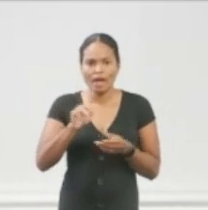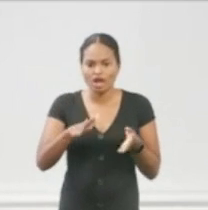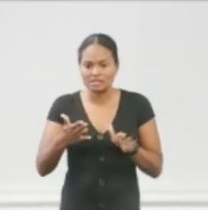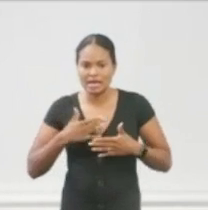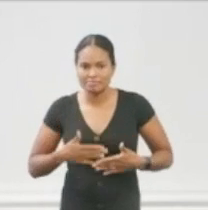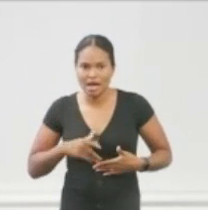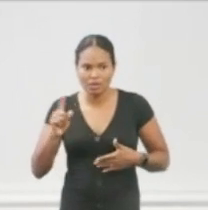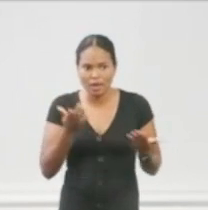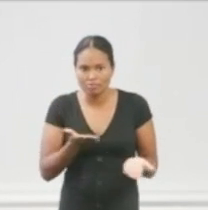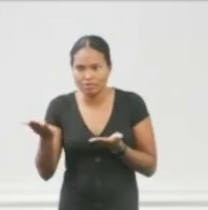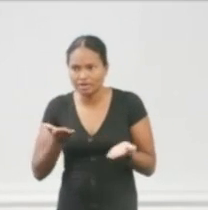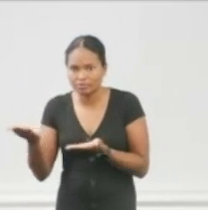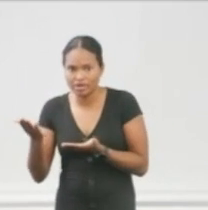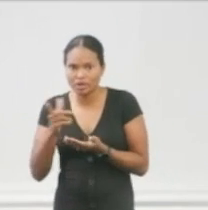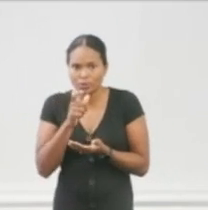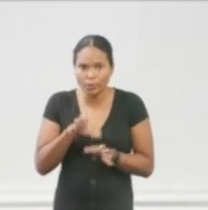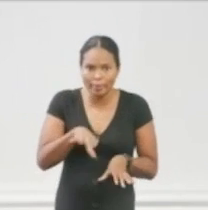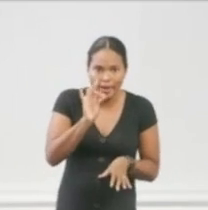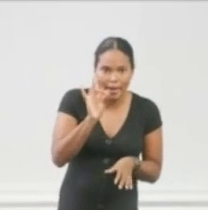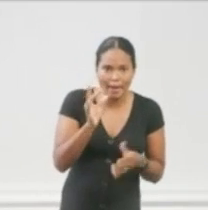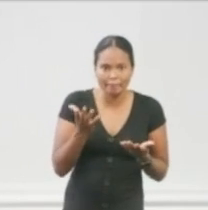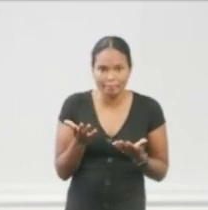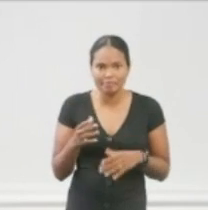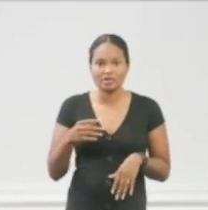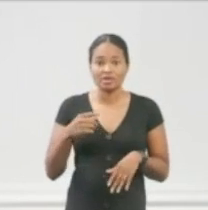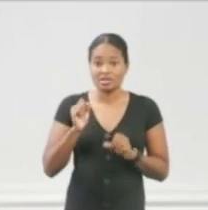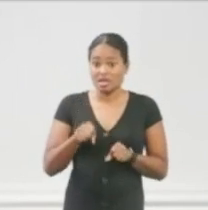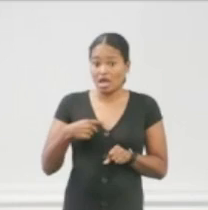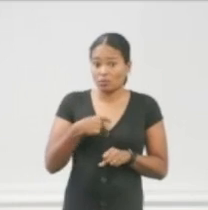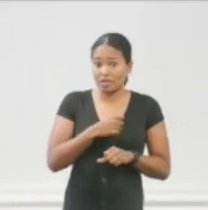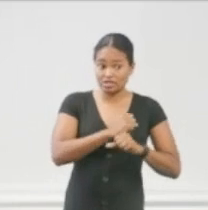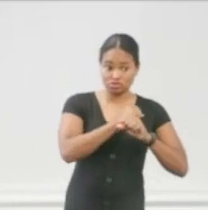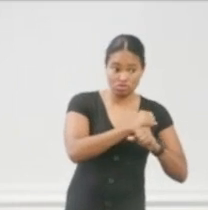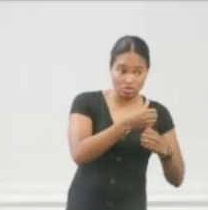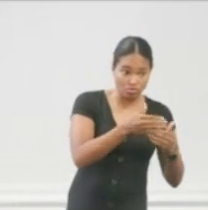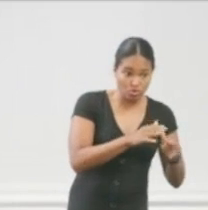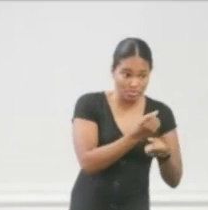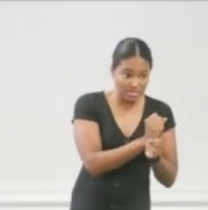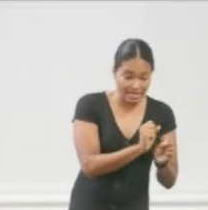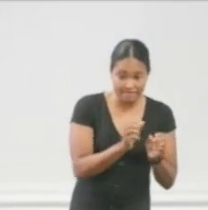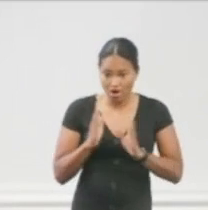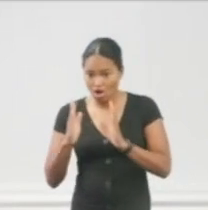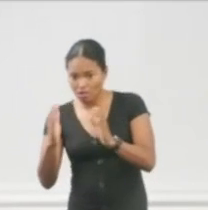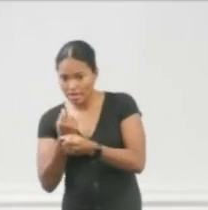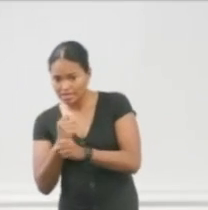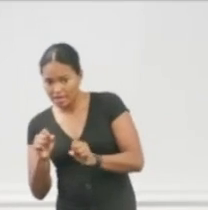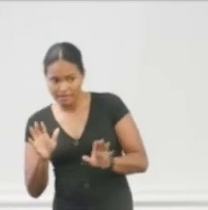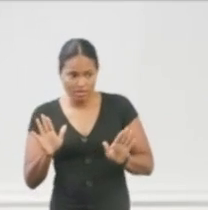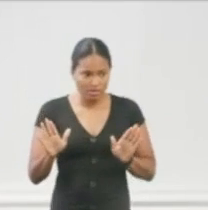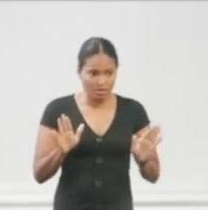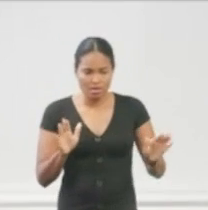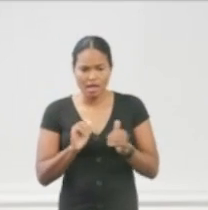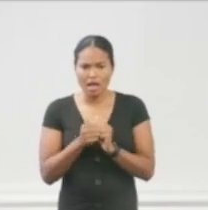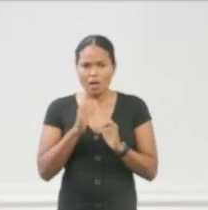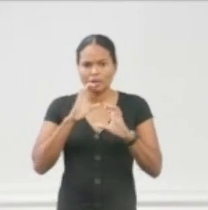to the morgue? And how do we do that? And what time of the day do we secure the room? Do we secure the hallway? How do we let people know? How do we